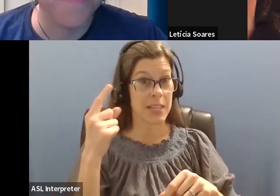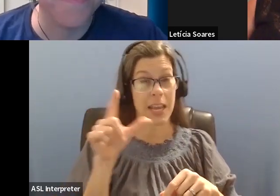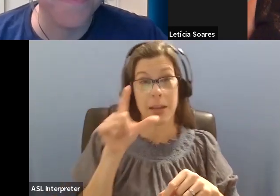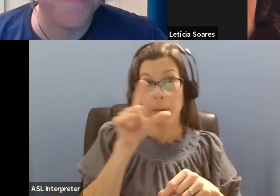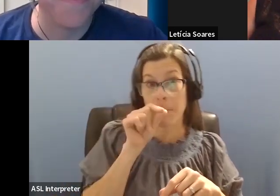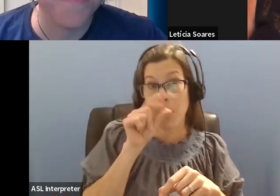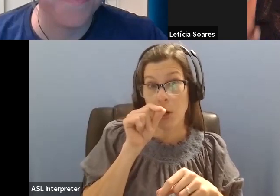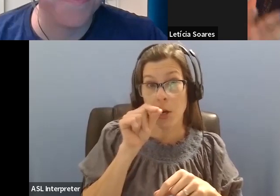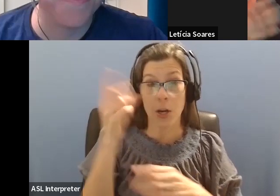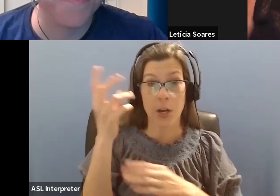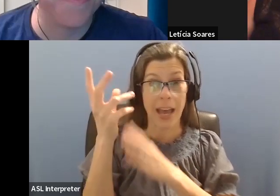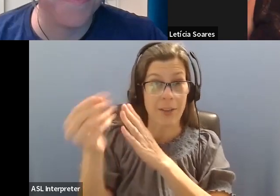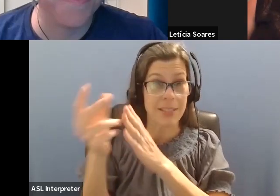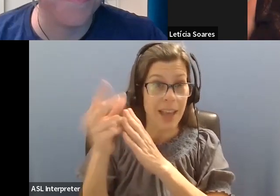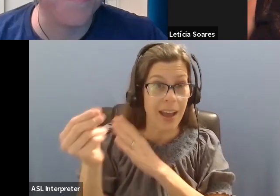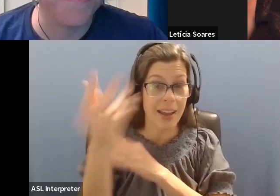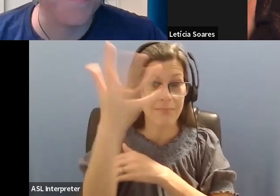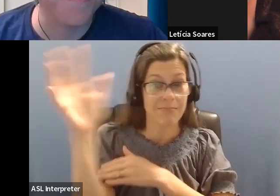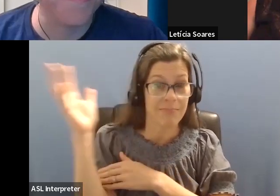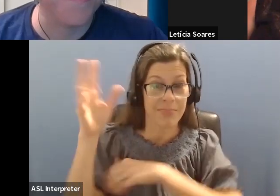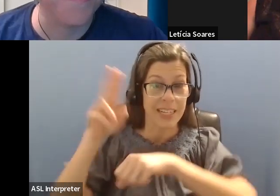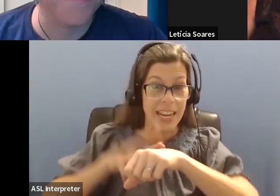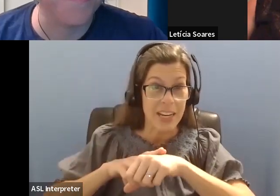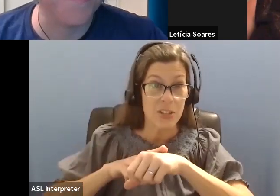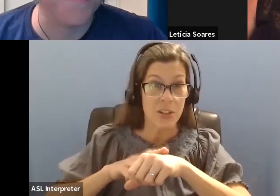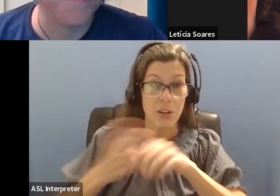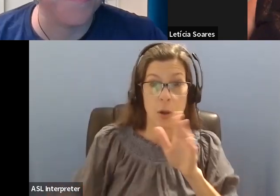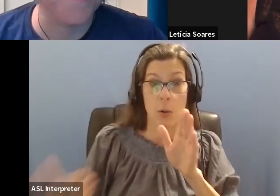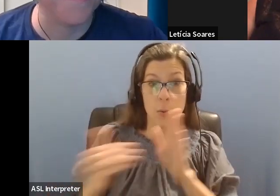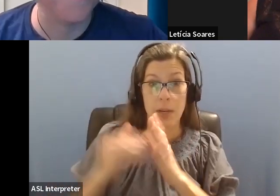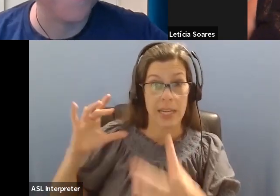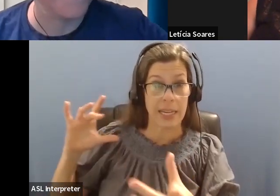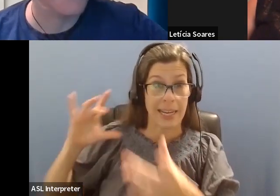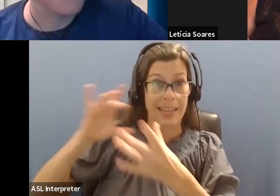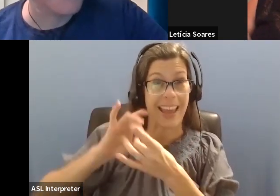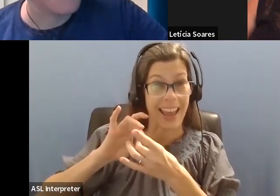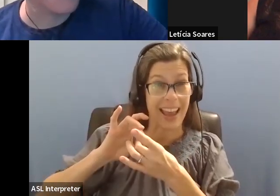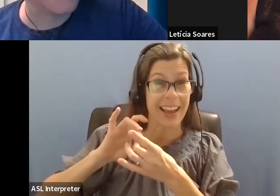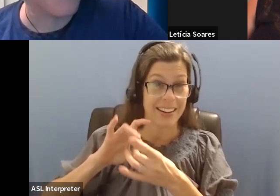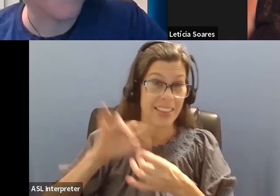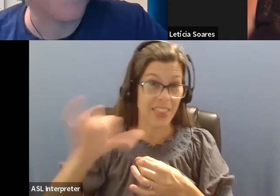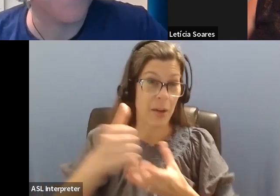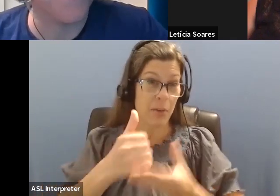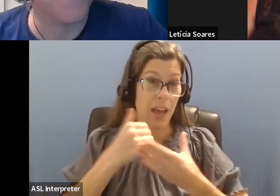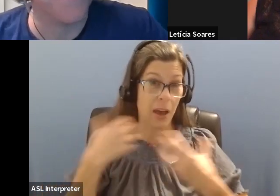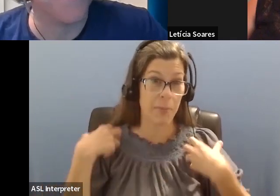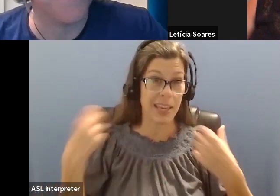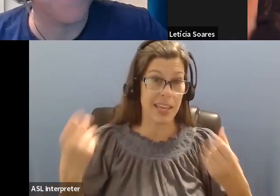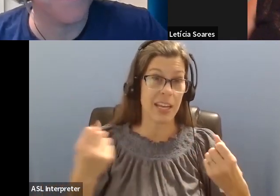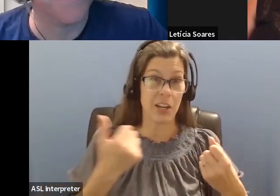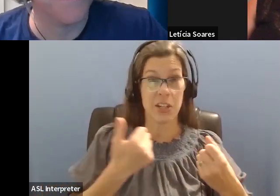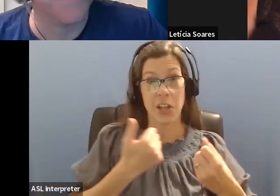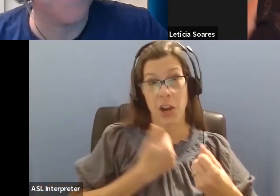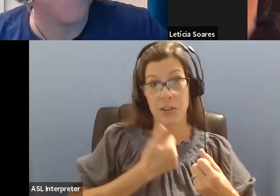reconnect with the environment to really heal ourselves. I think that's very important to be